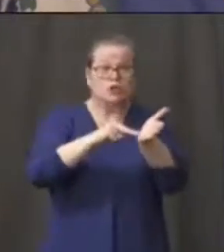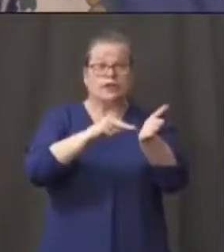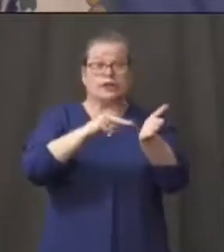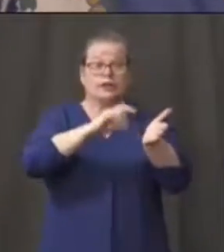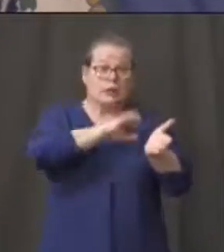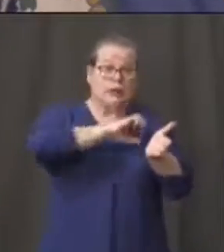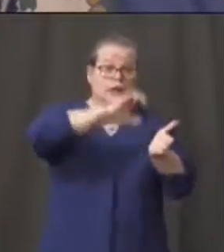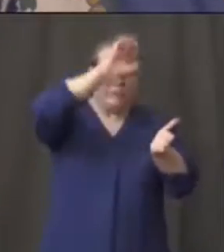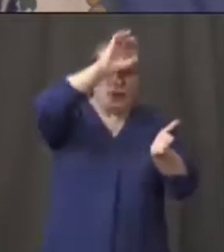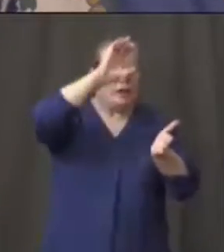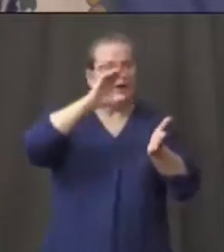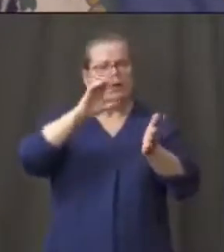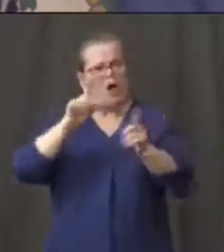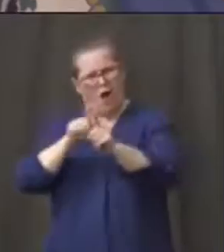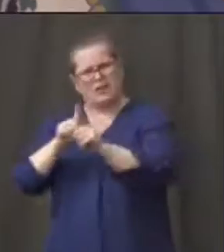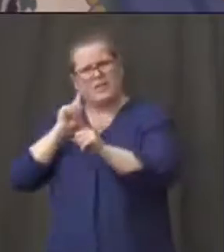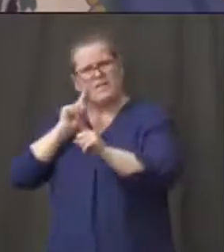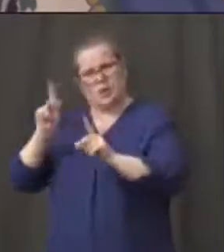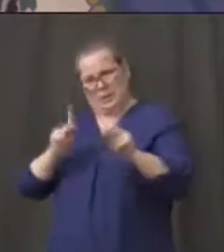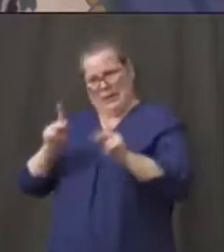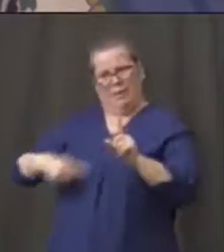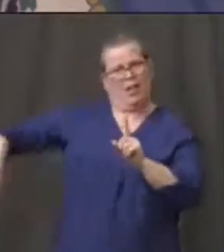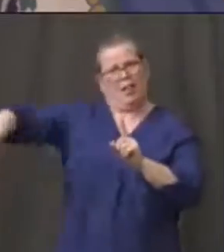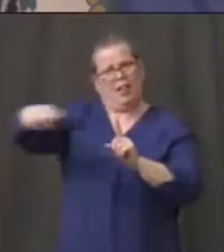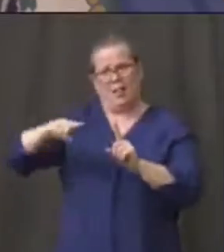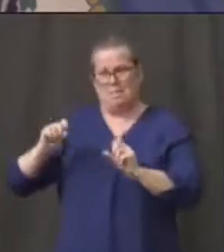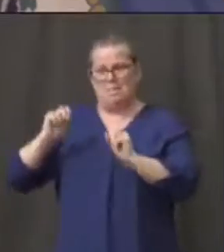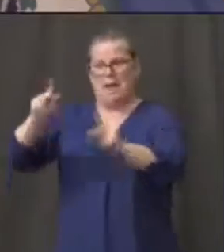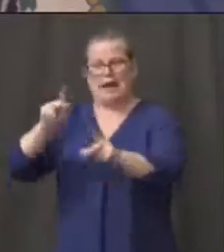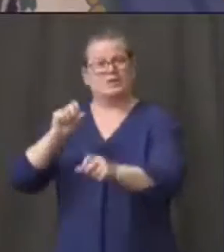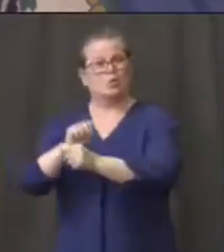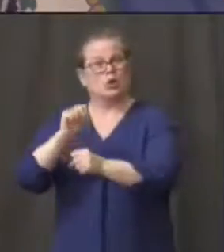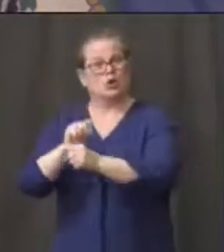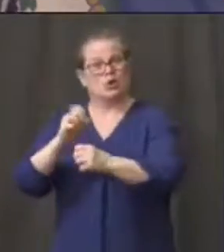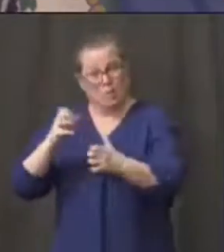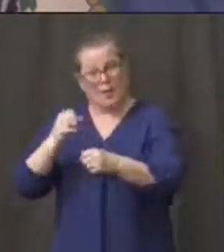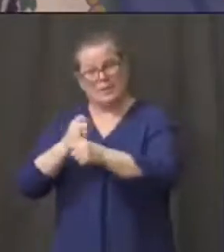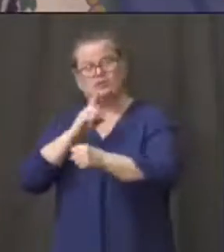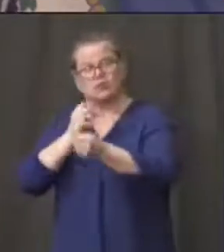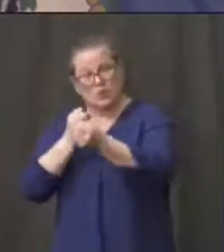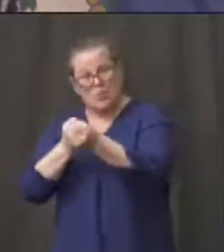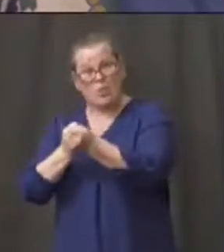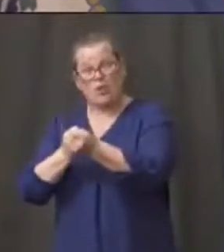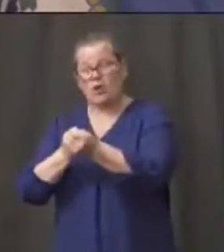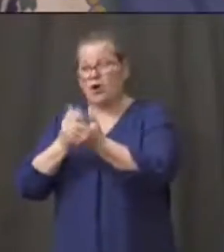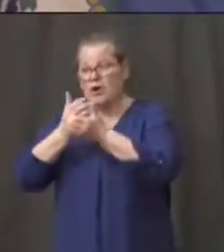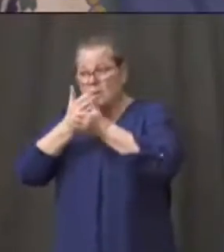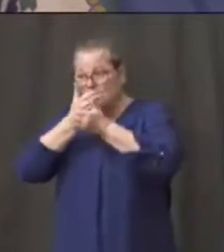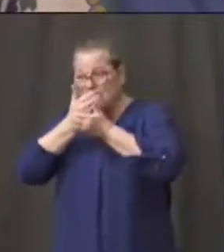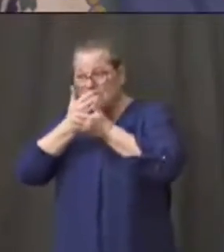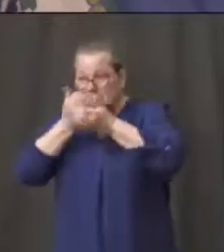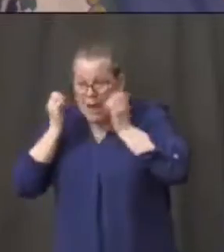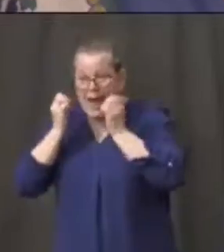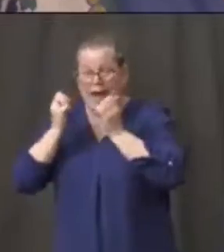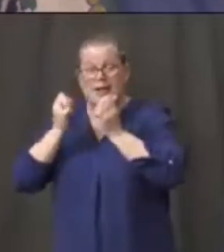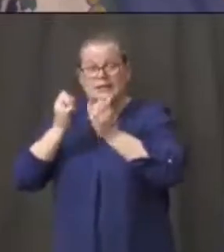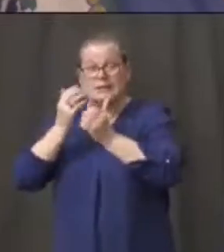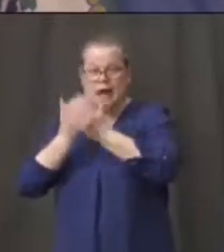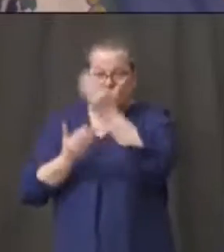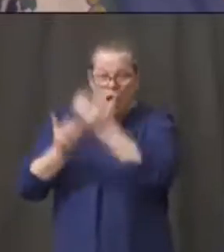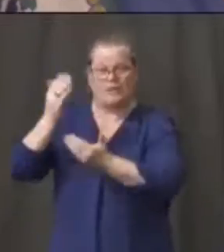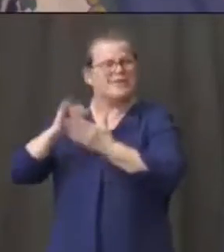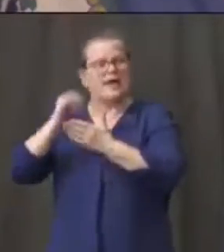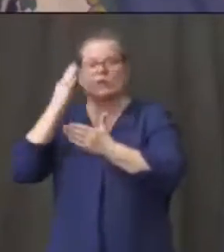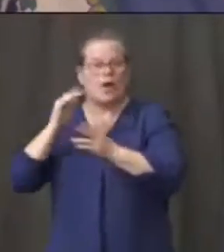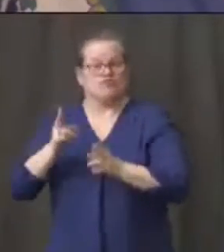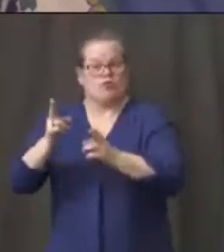our back to work strategy. And that's why I can't rush right now until I have enough of the masks and the gear we need so that everybody can get back to